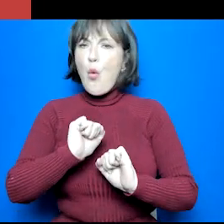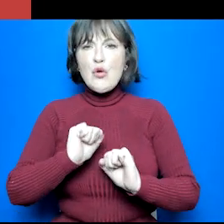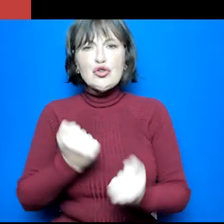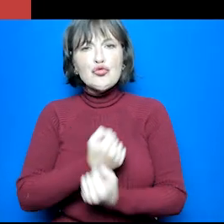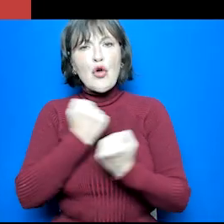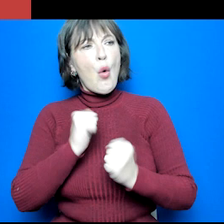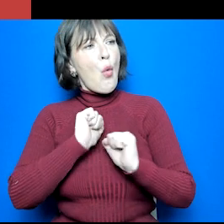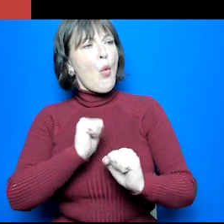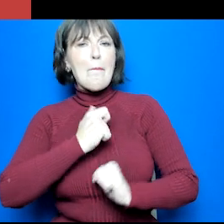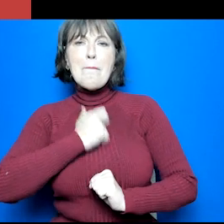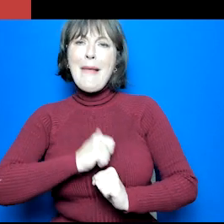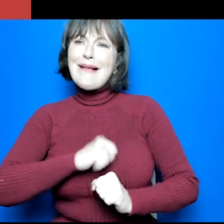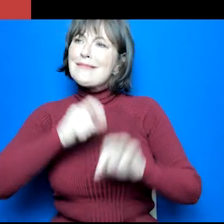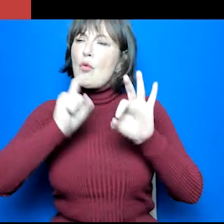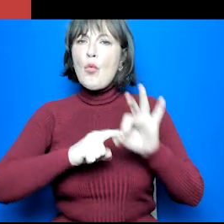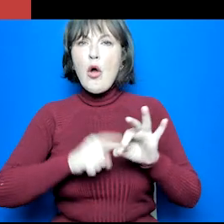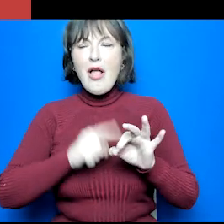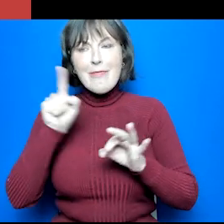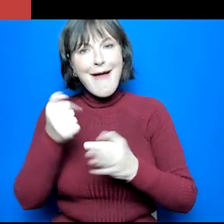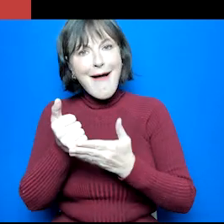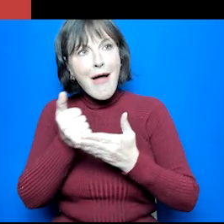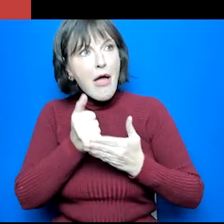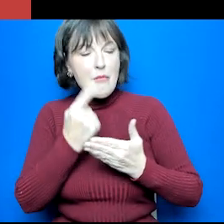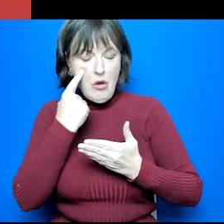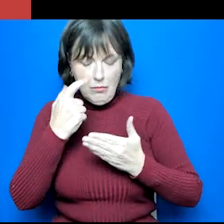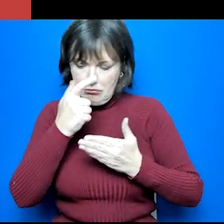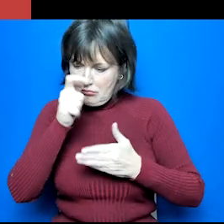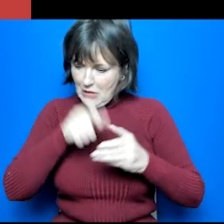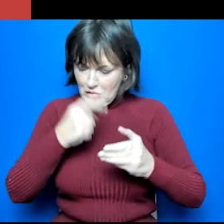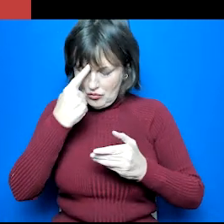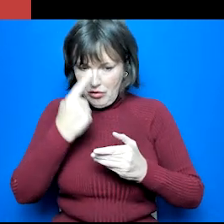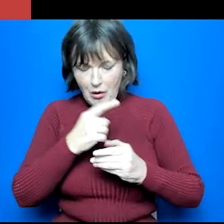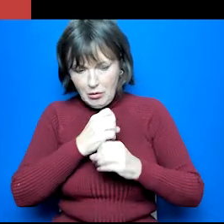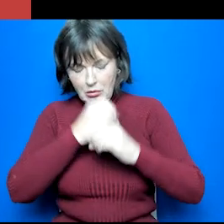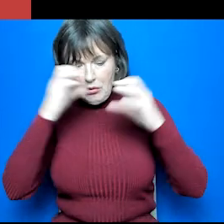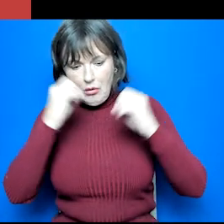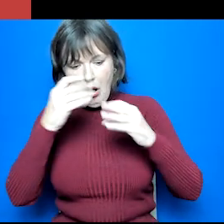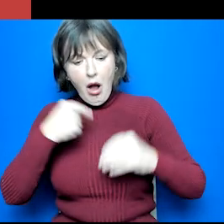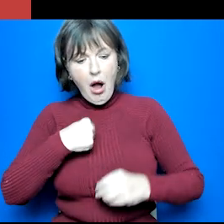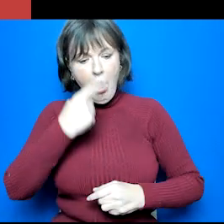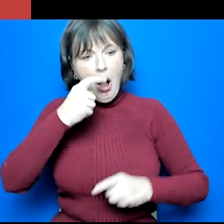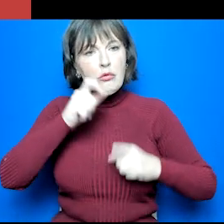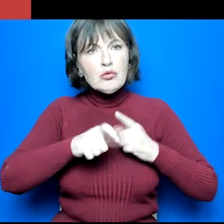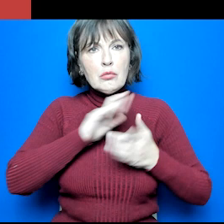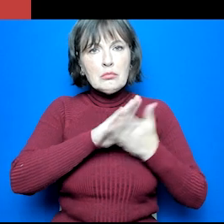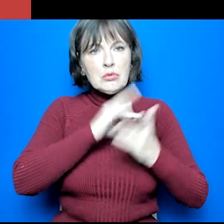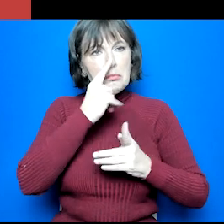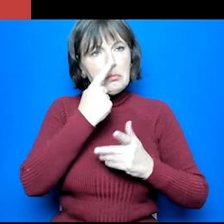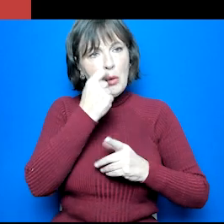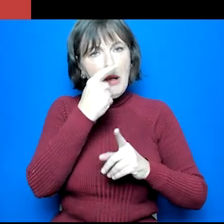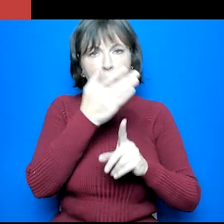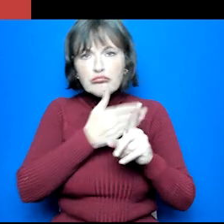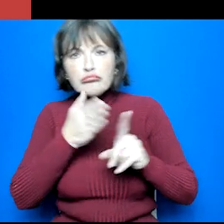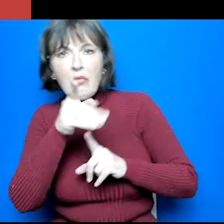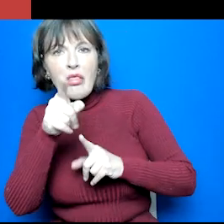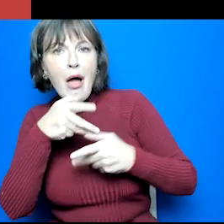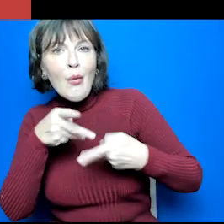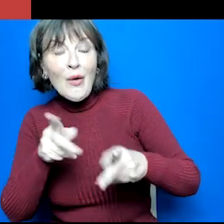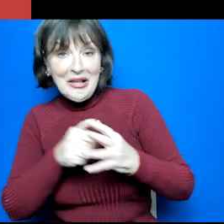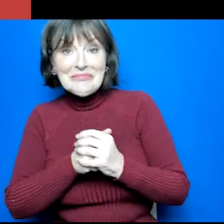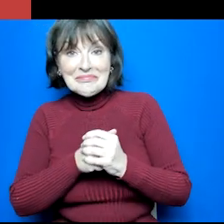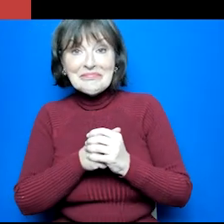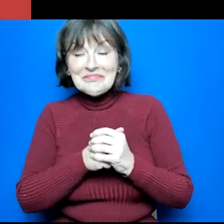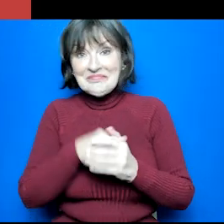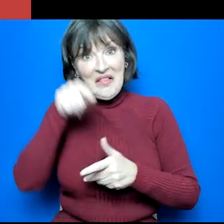qualities is a great way of supporting them to explore new opportunities that build on their strengths. Having these types of